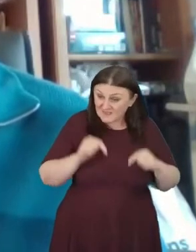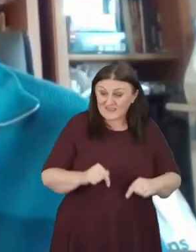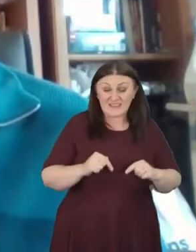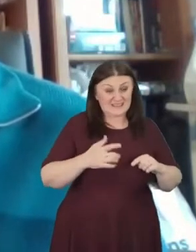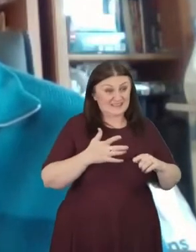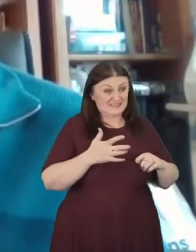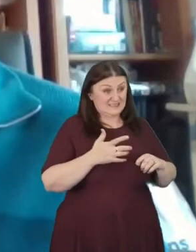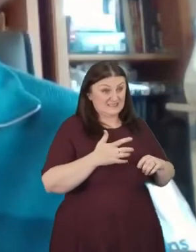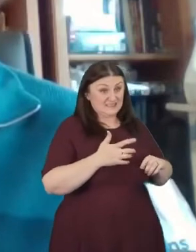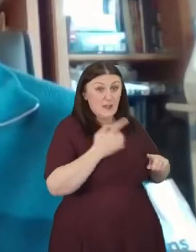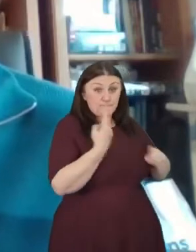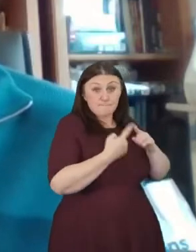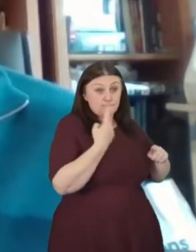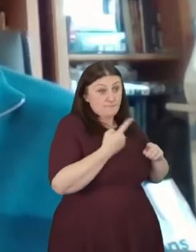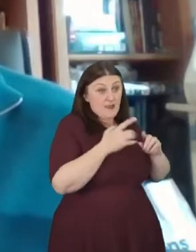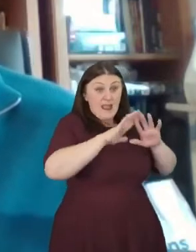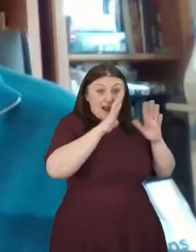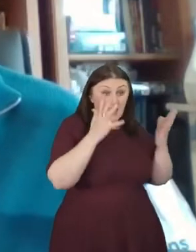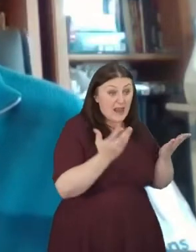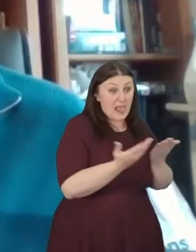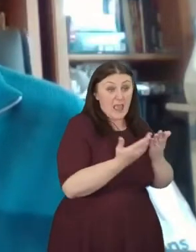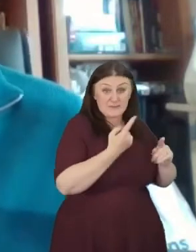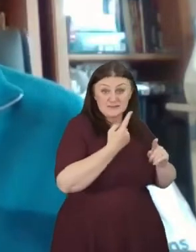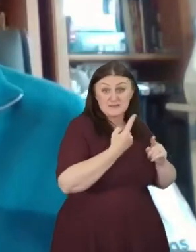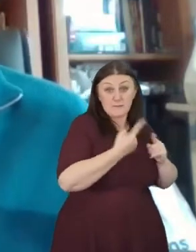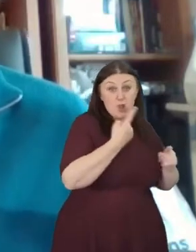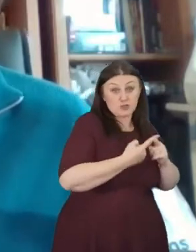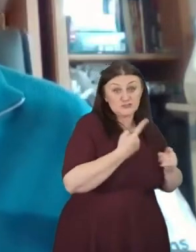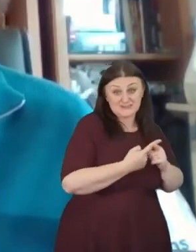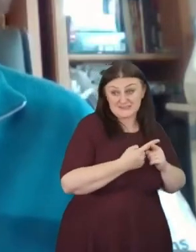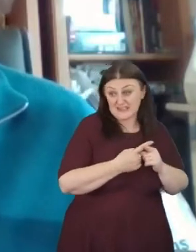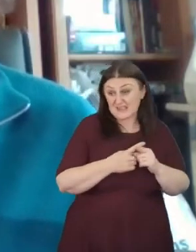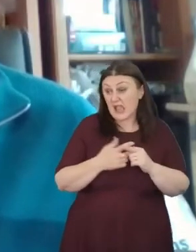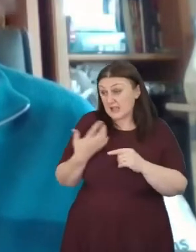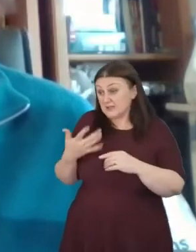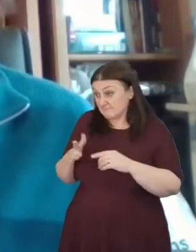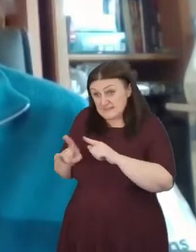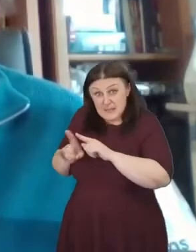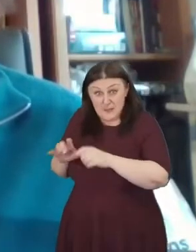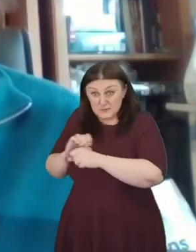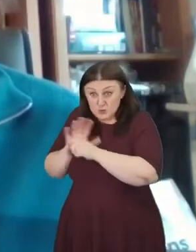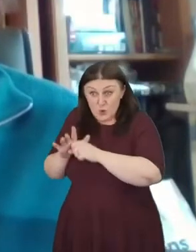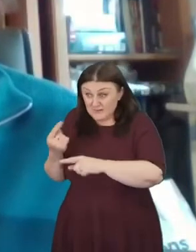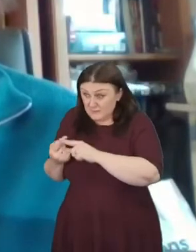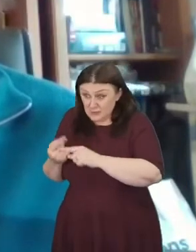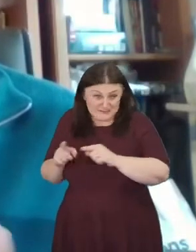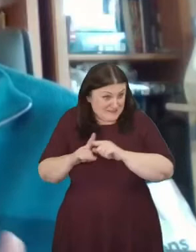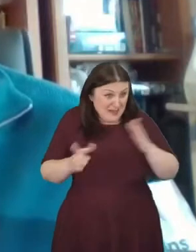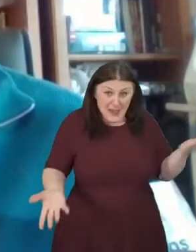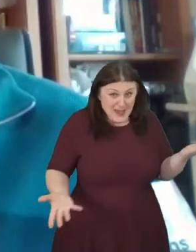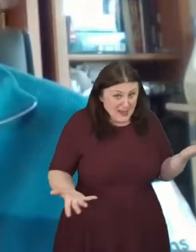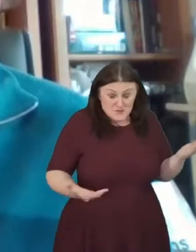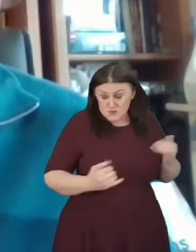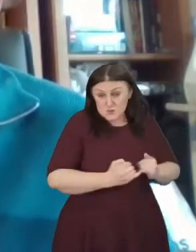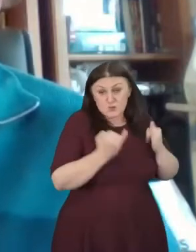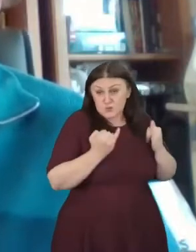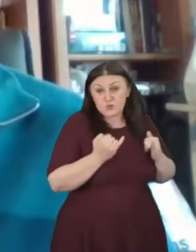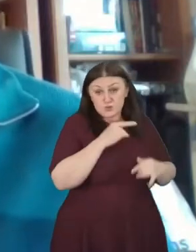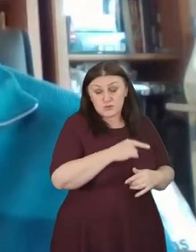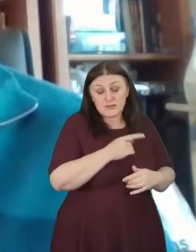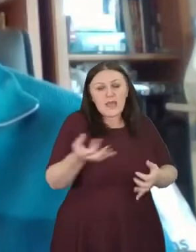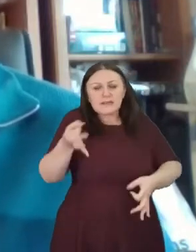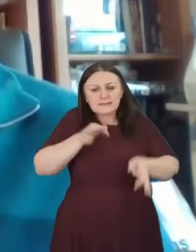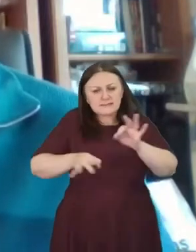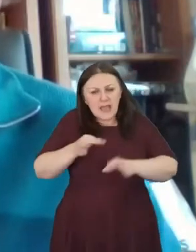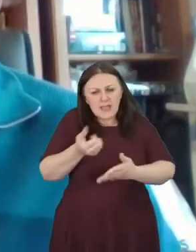and emergency has been for all of us. Science helps us to understand what